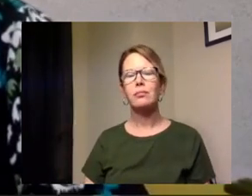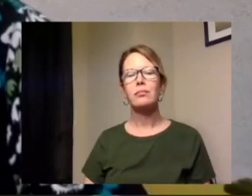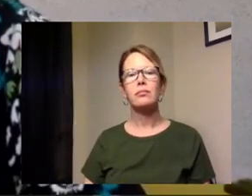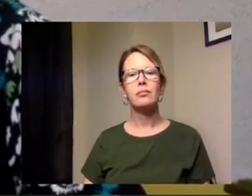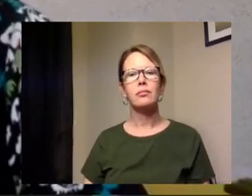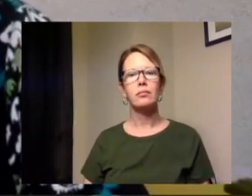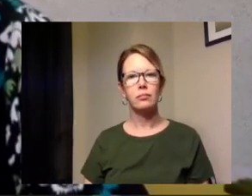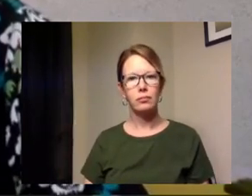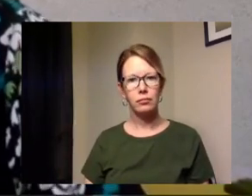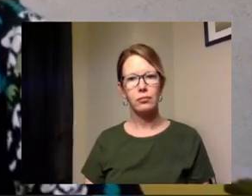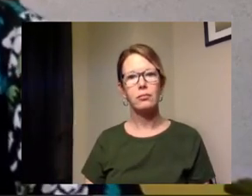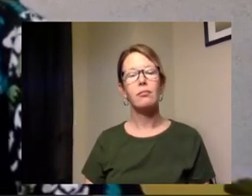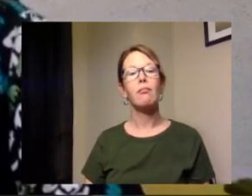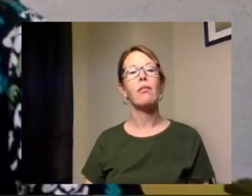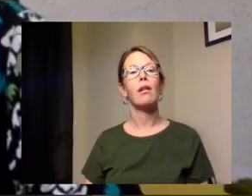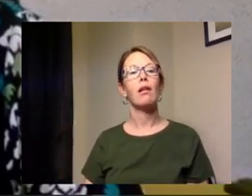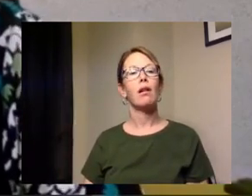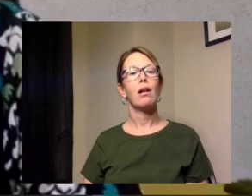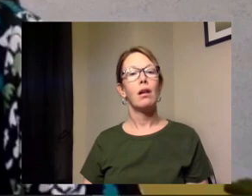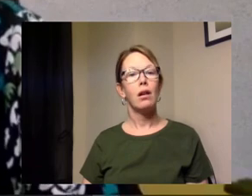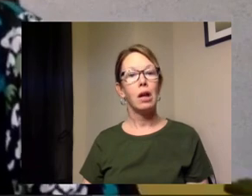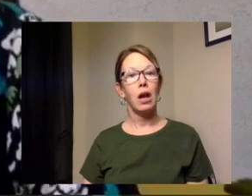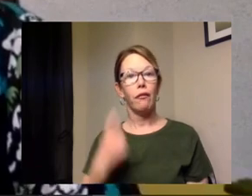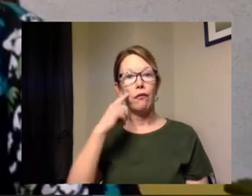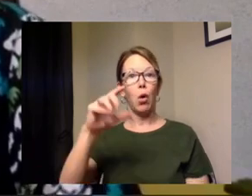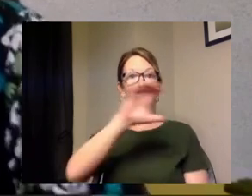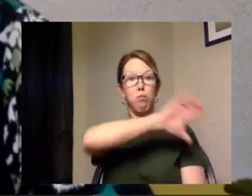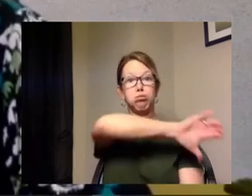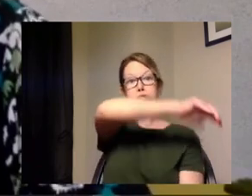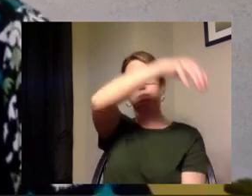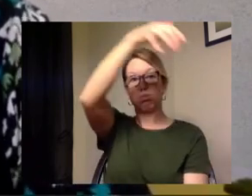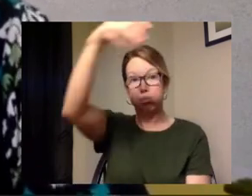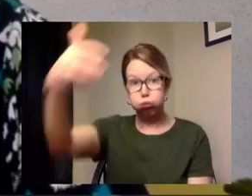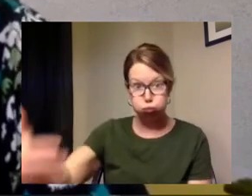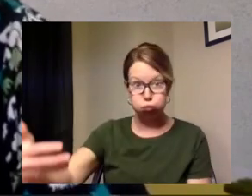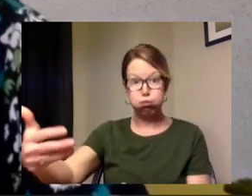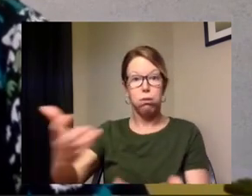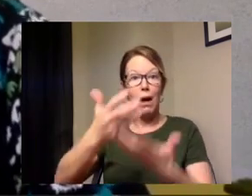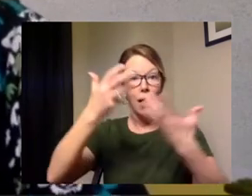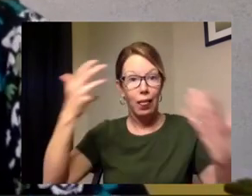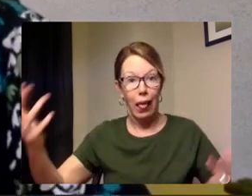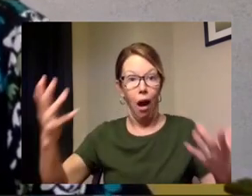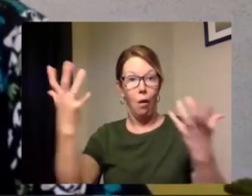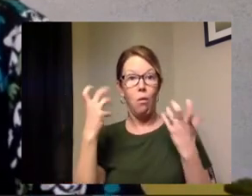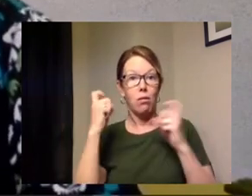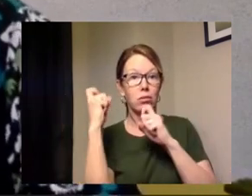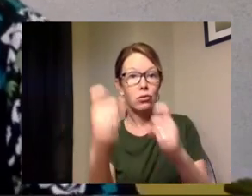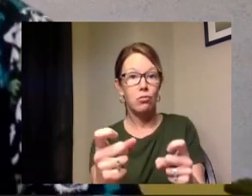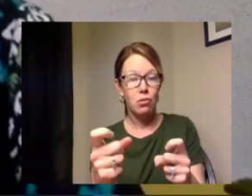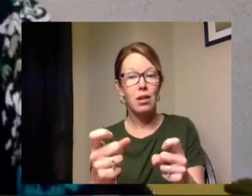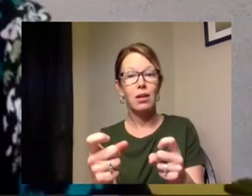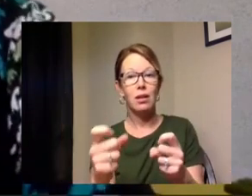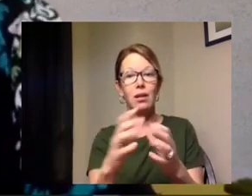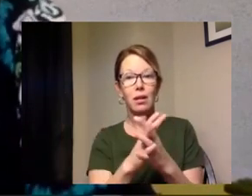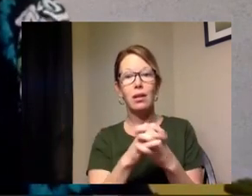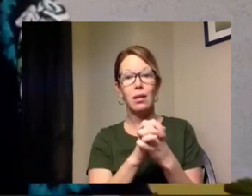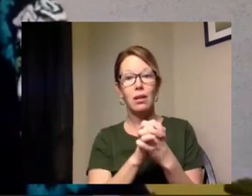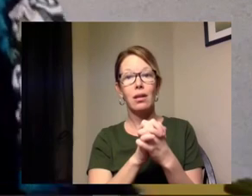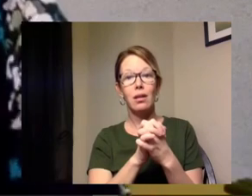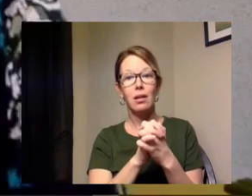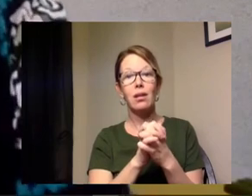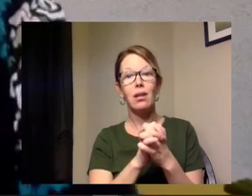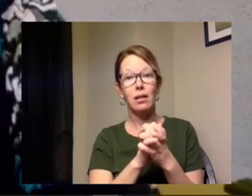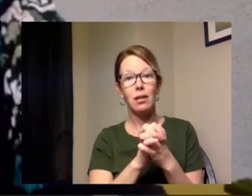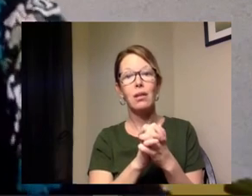for any um larger number of bags of items um i'll repeat